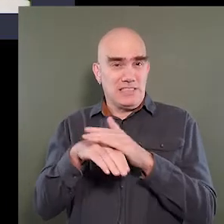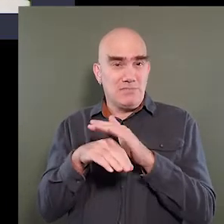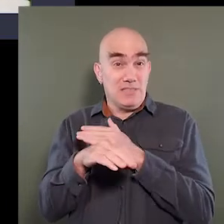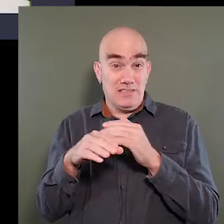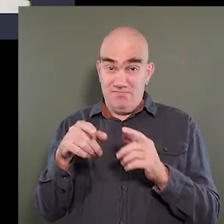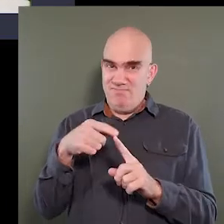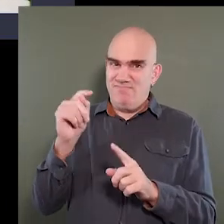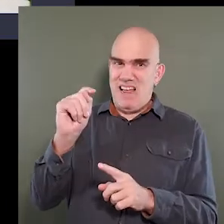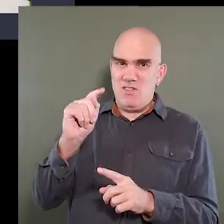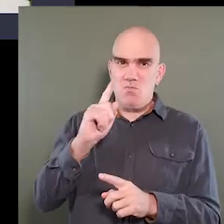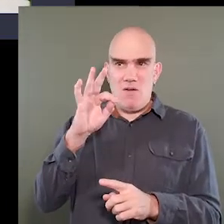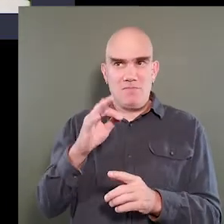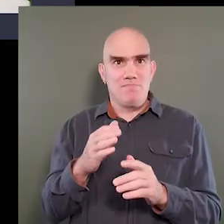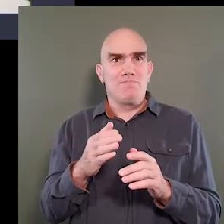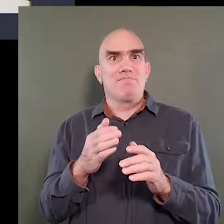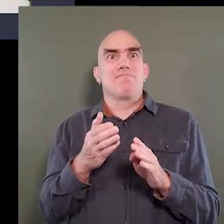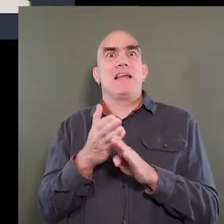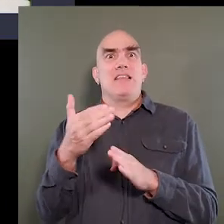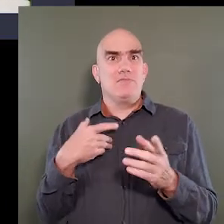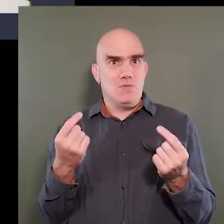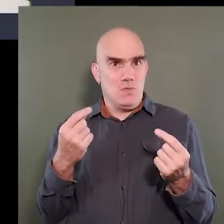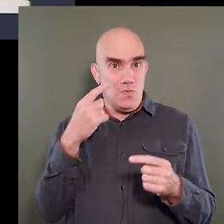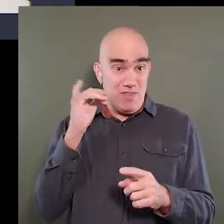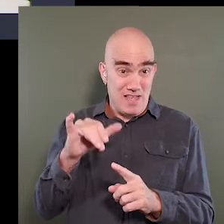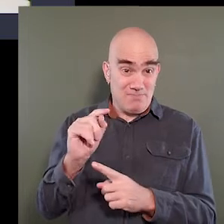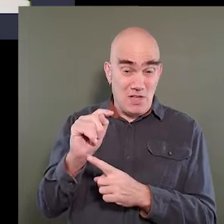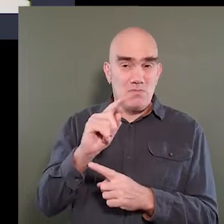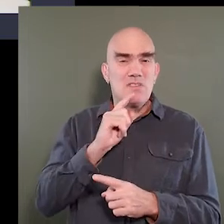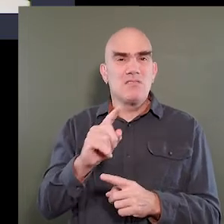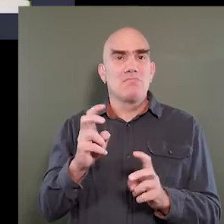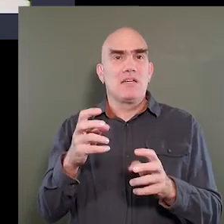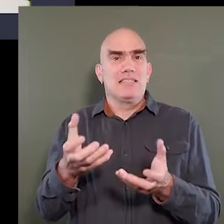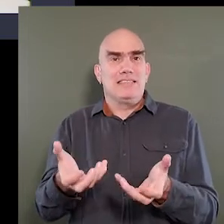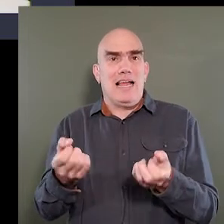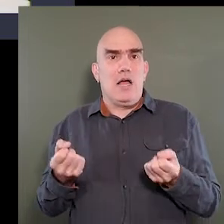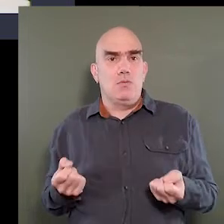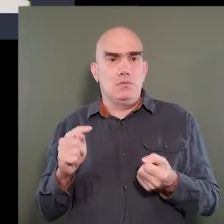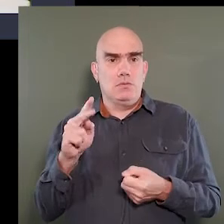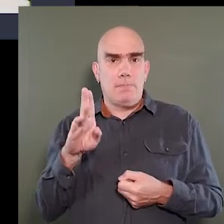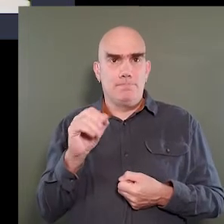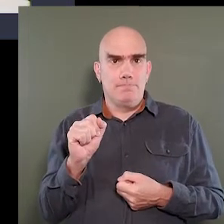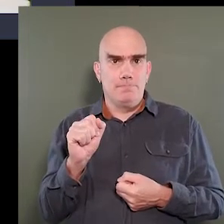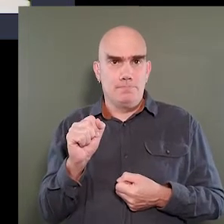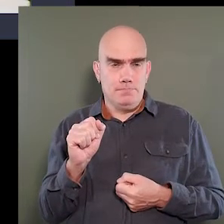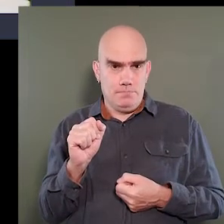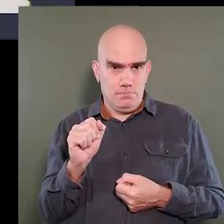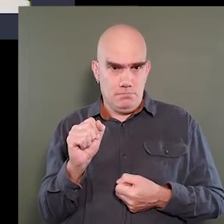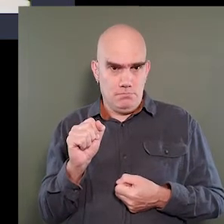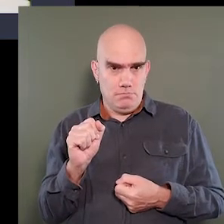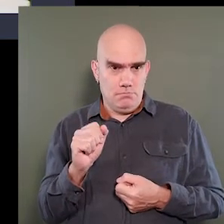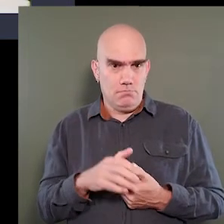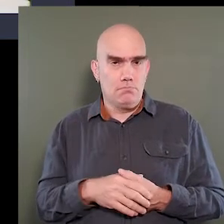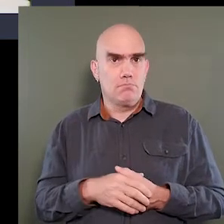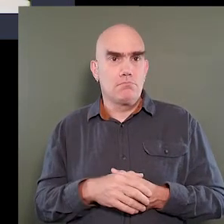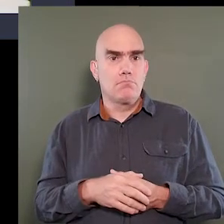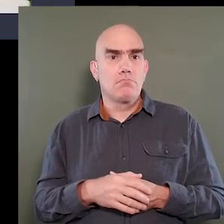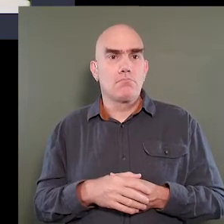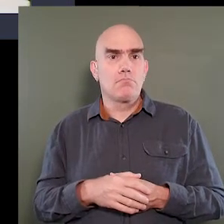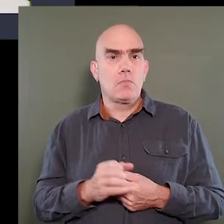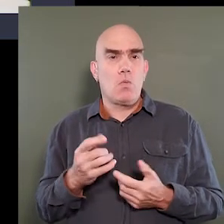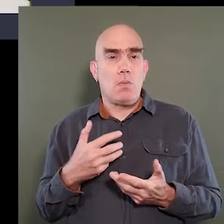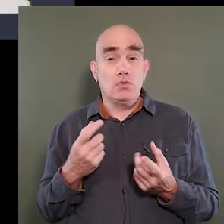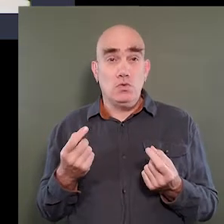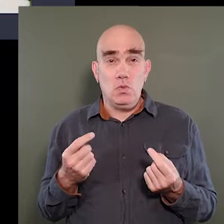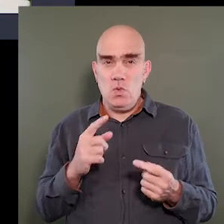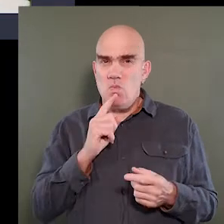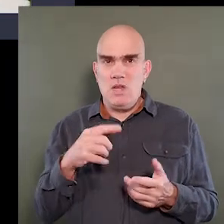bathroom are, one of the main things we do are, is take out tubs. So, what we do is we essentially